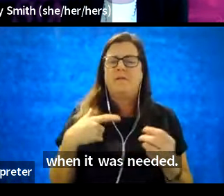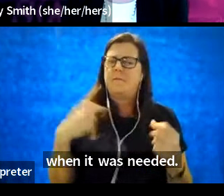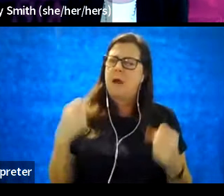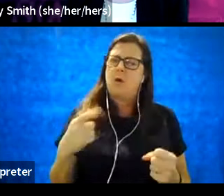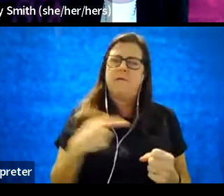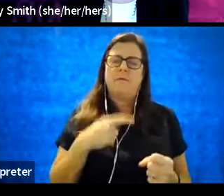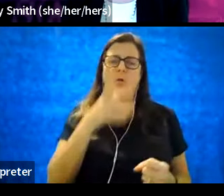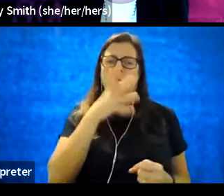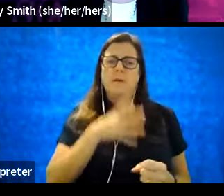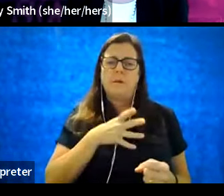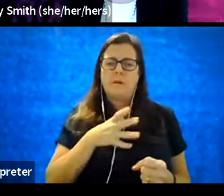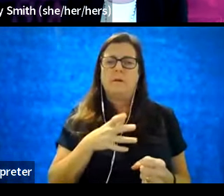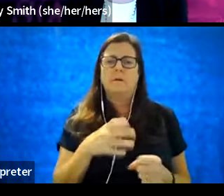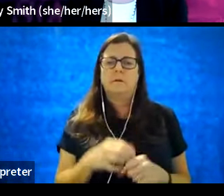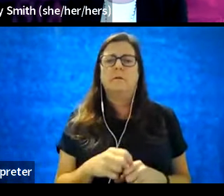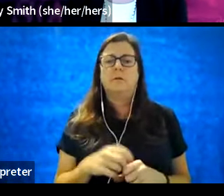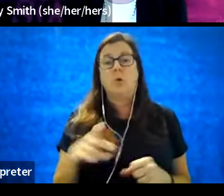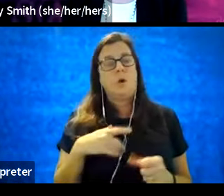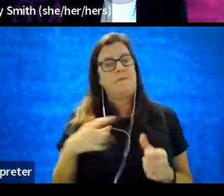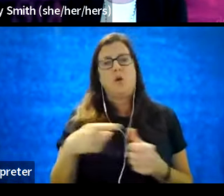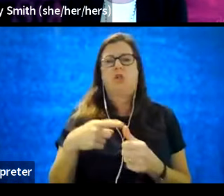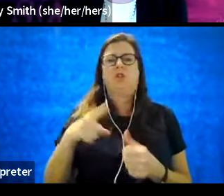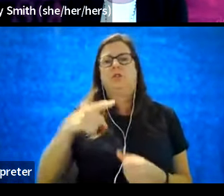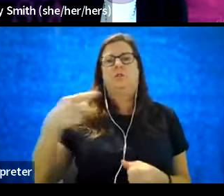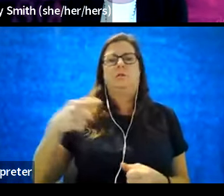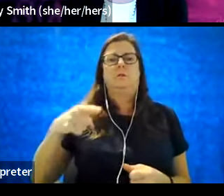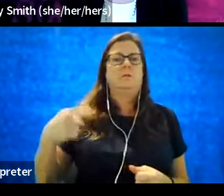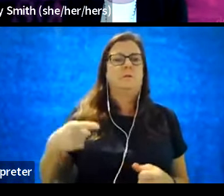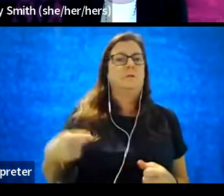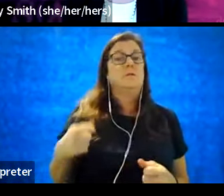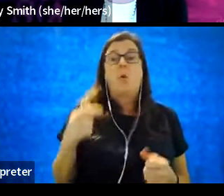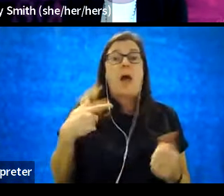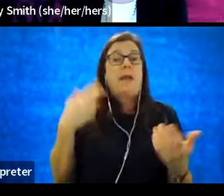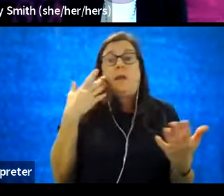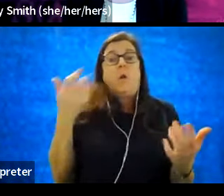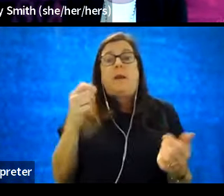who were firsts. So I didn't know any difference.